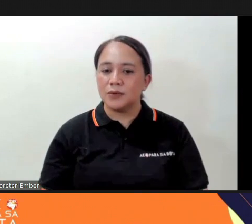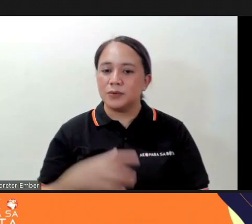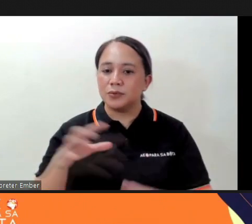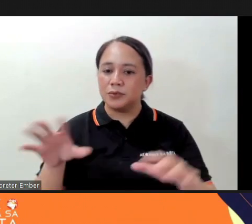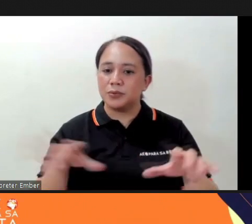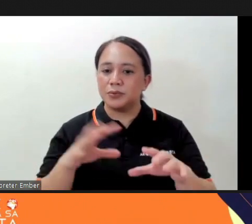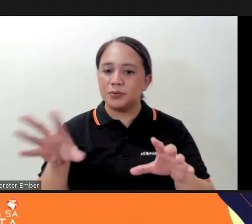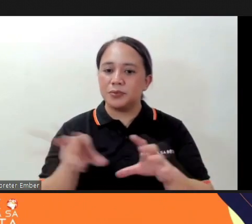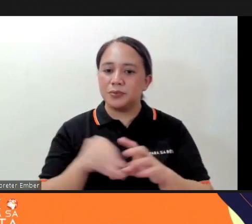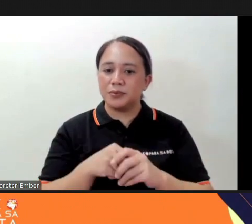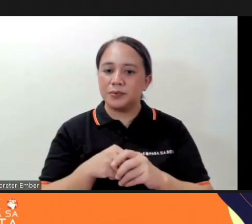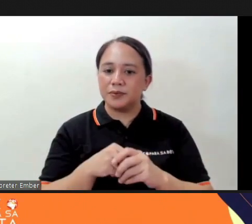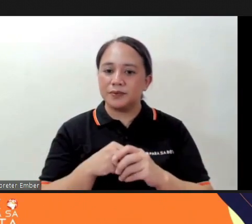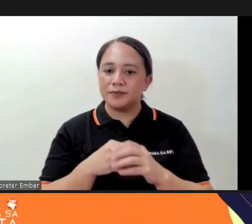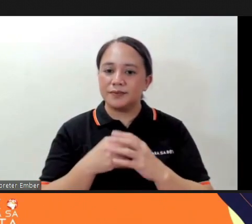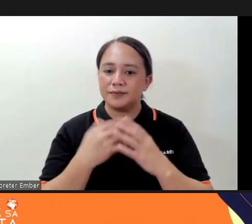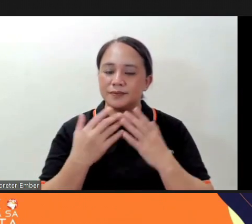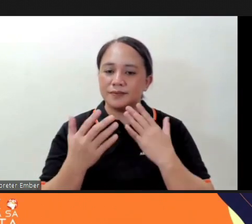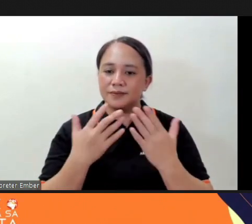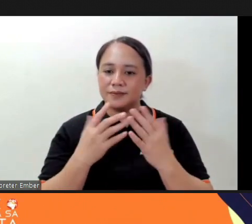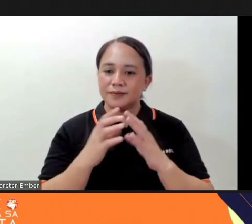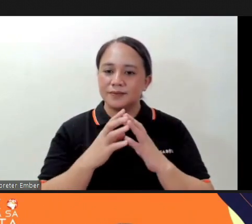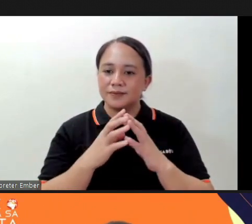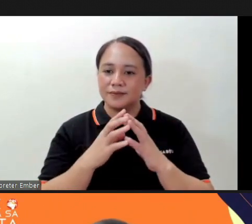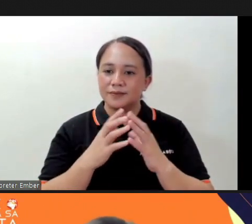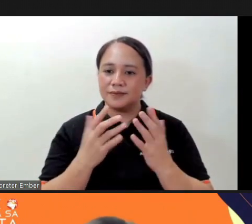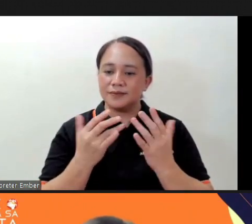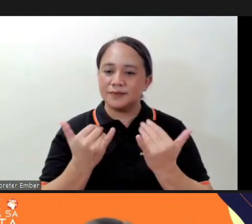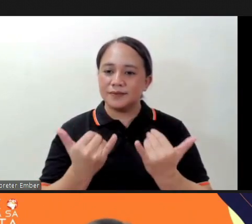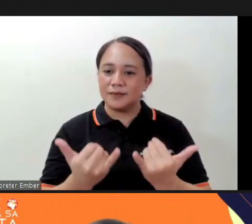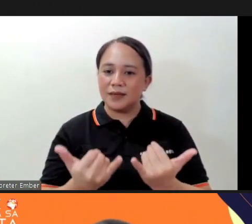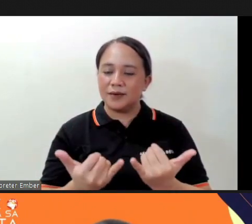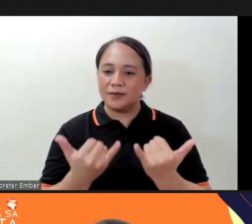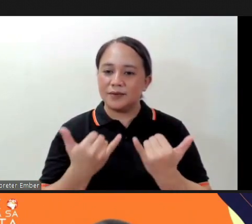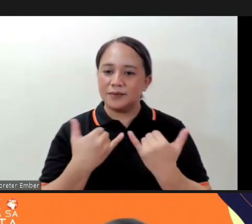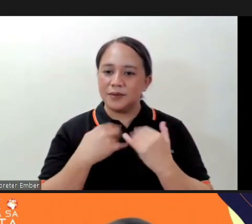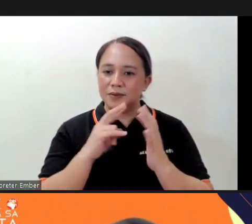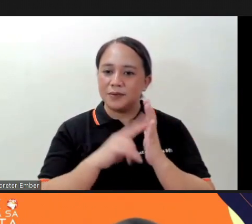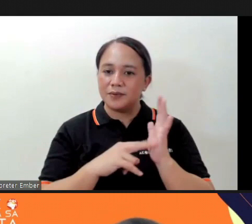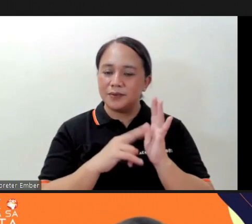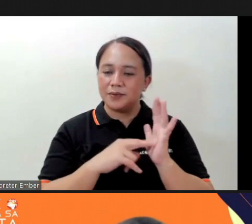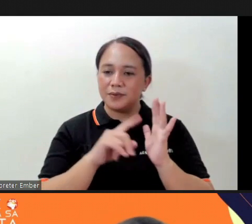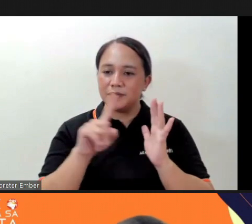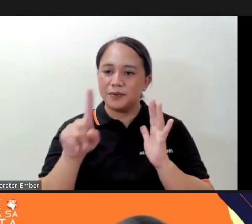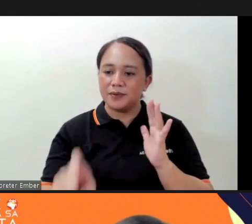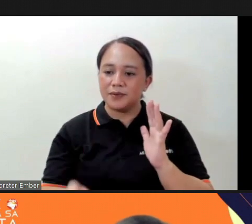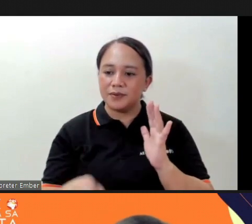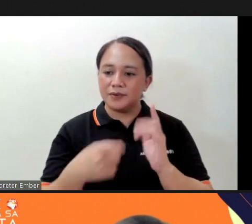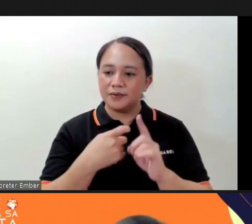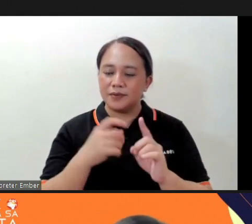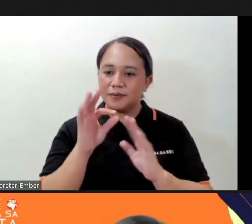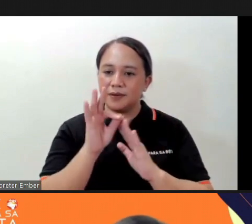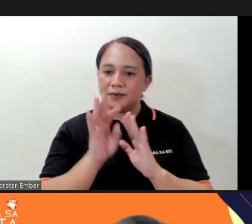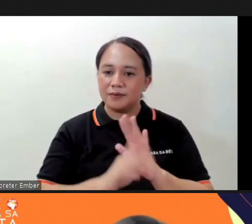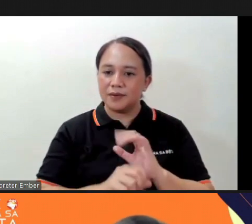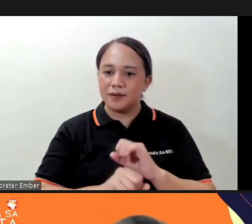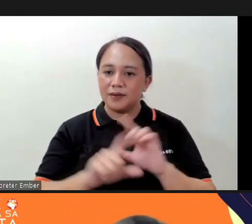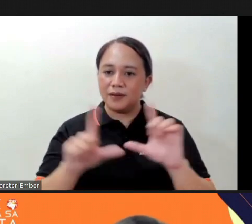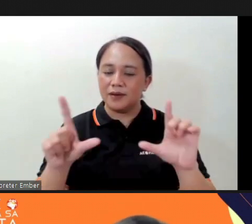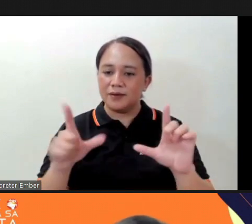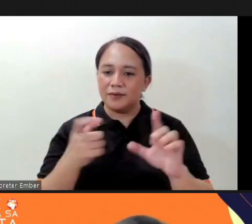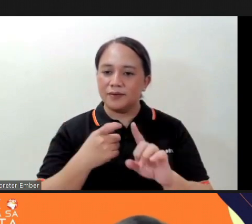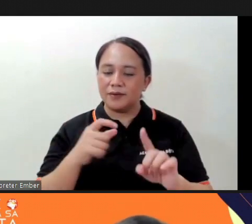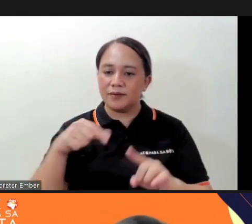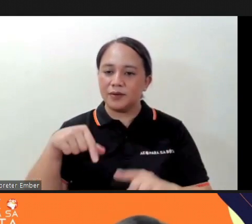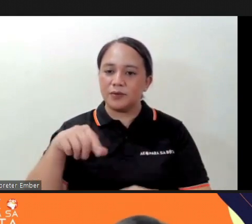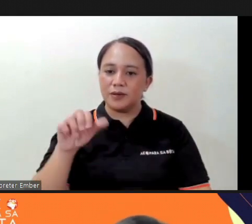participants thank you very much okay so we will be reading questions from our Facebook live and from our Q